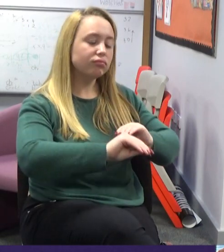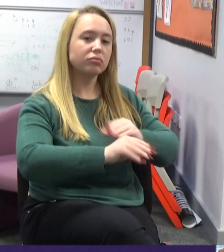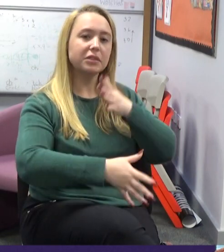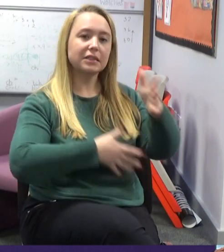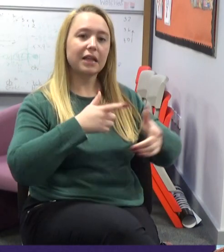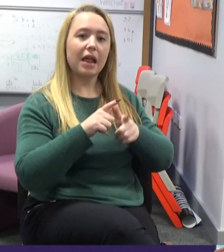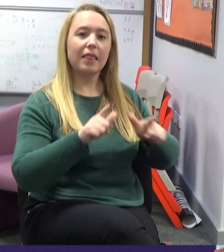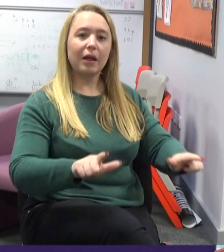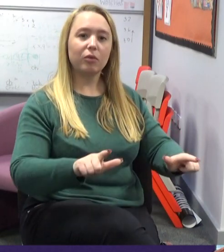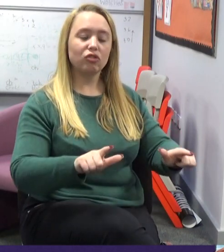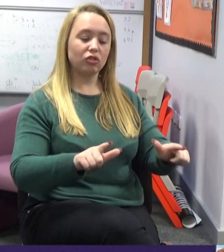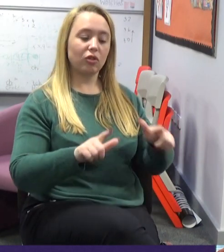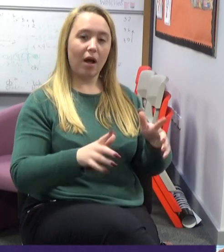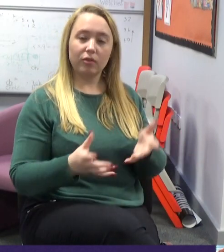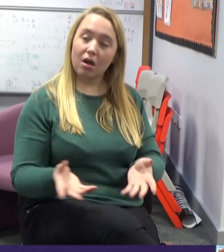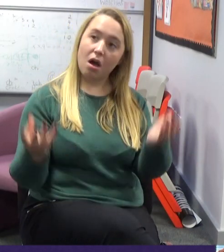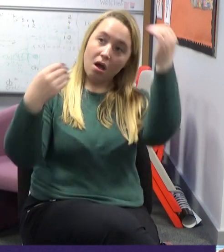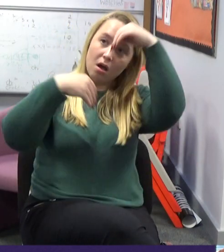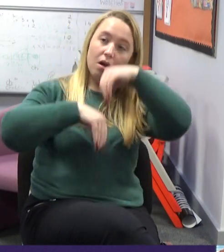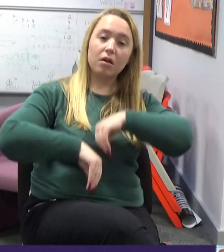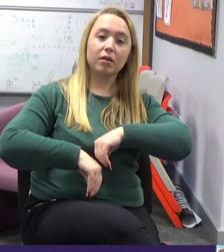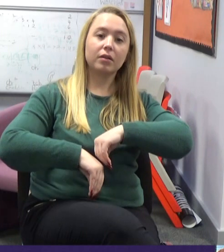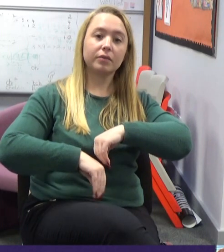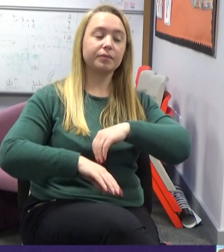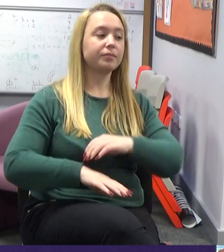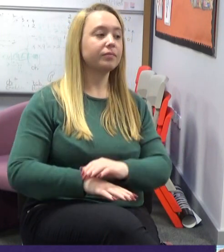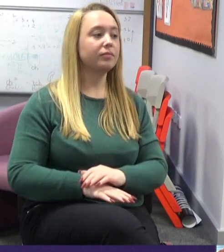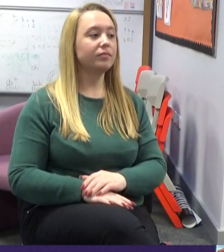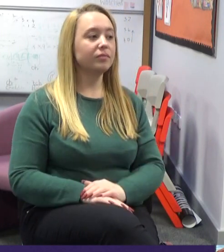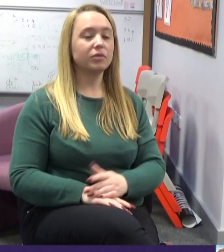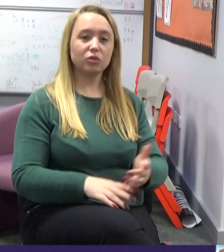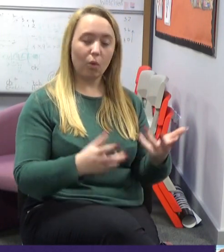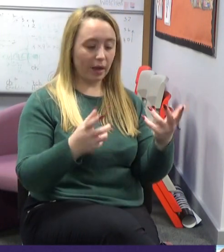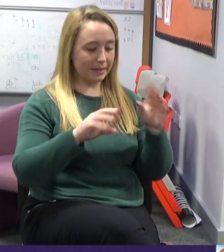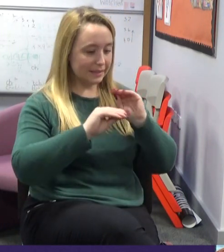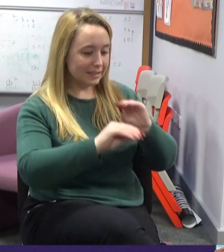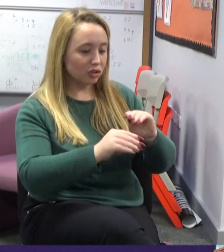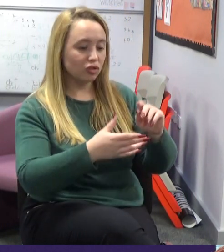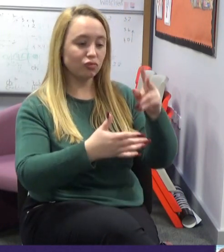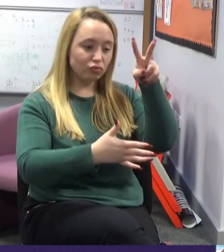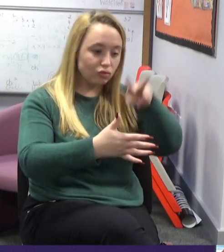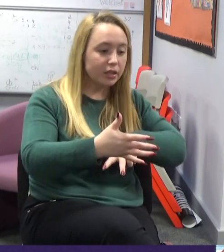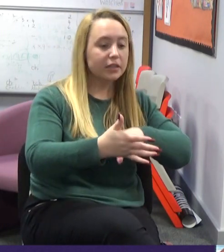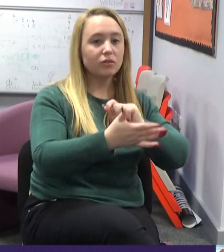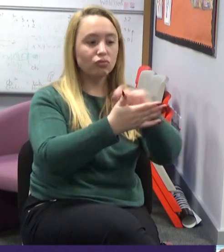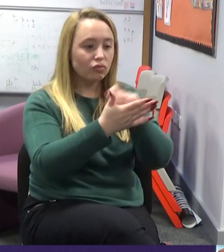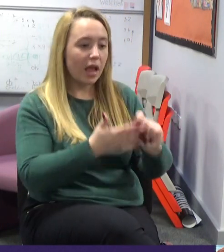deaf so it's about teaching her sign acquisition of language at the same time is beginning to